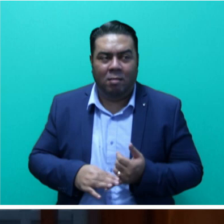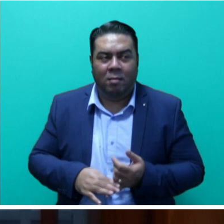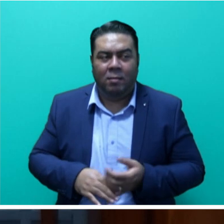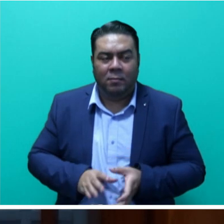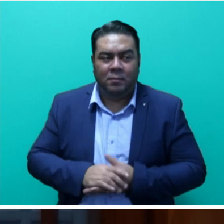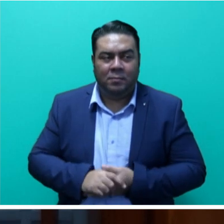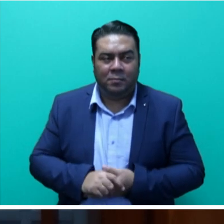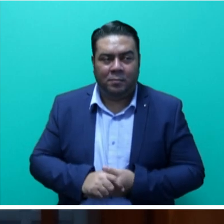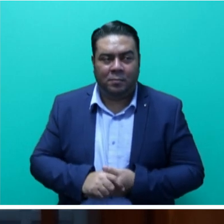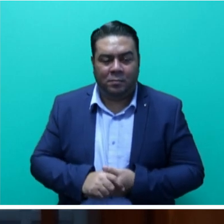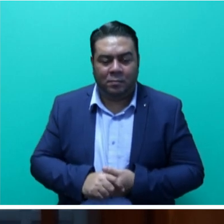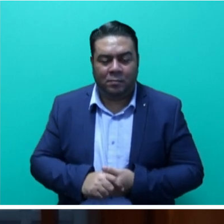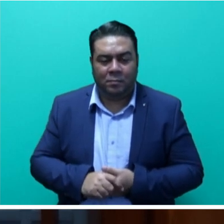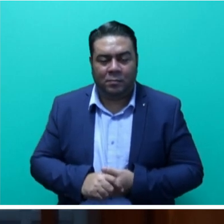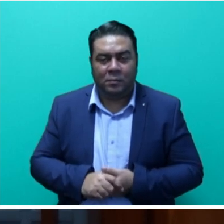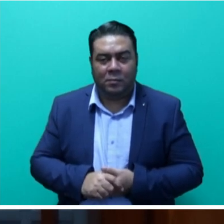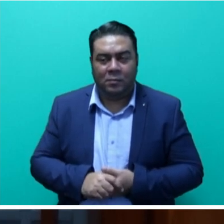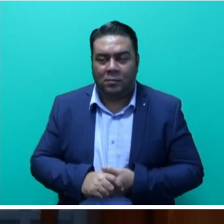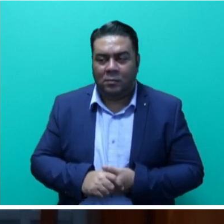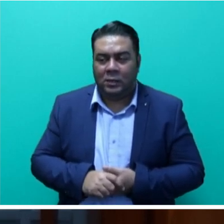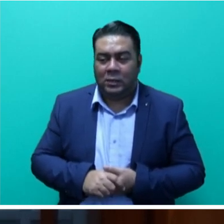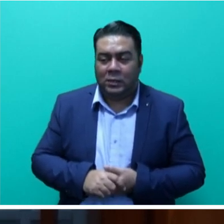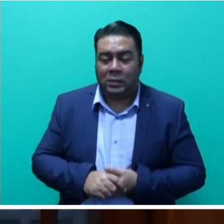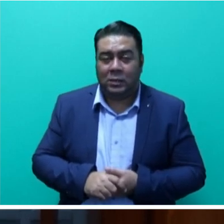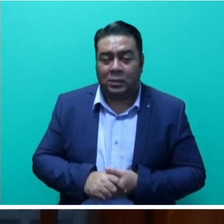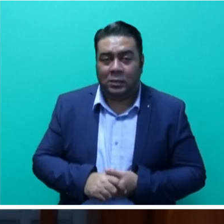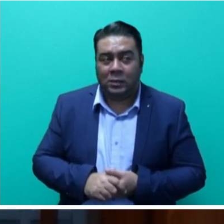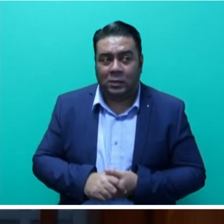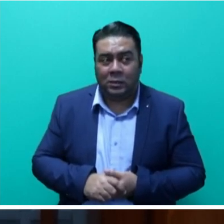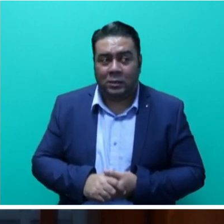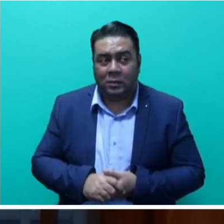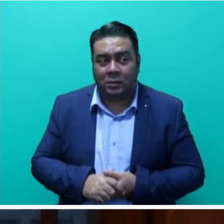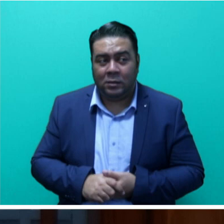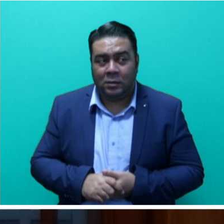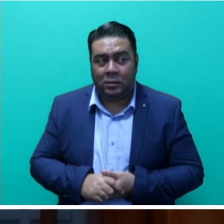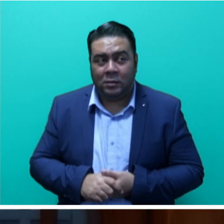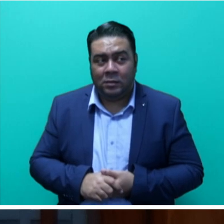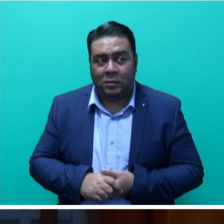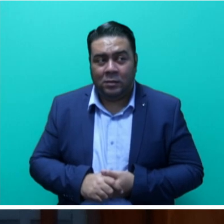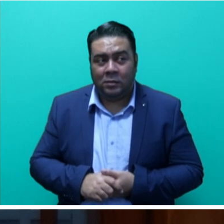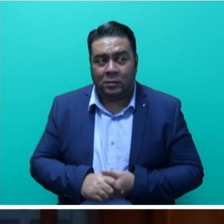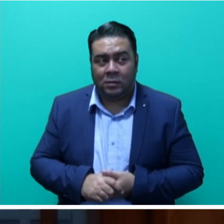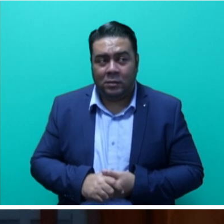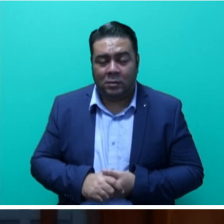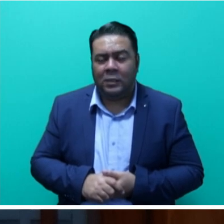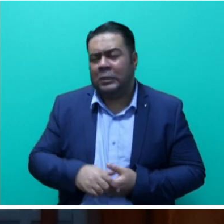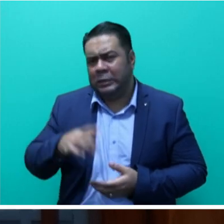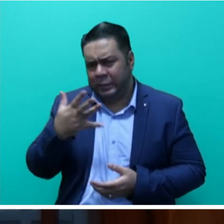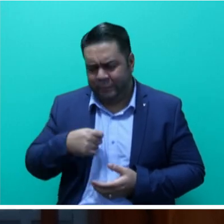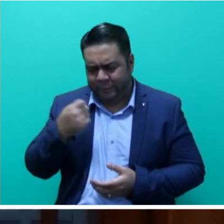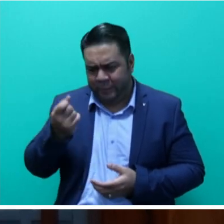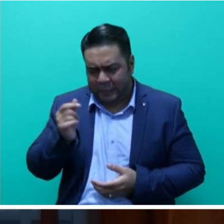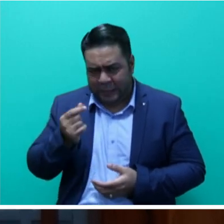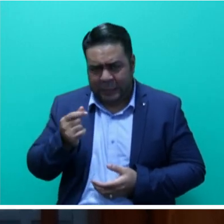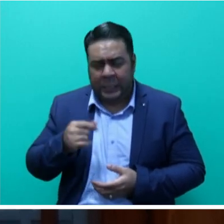sir, this statement I thought I'd bring to our attention because it is in keeping with